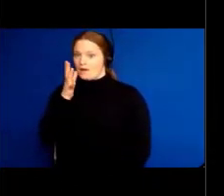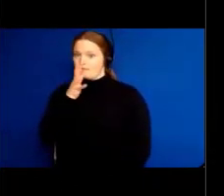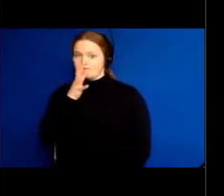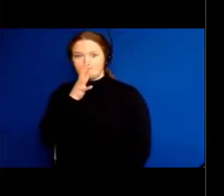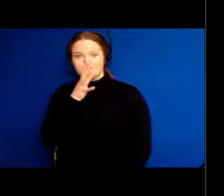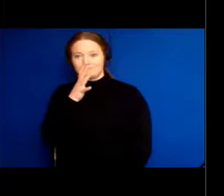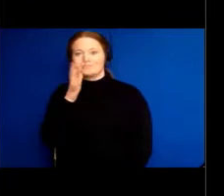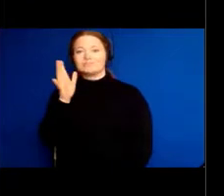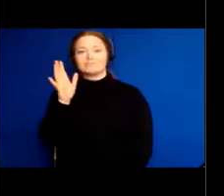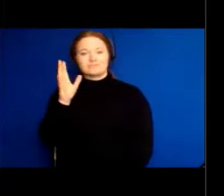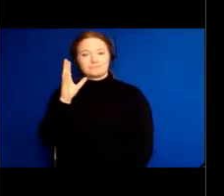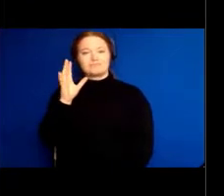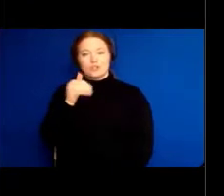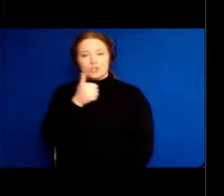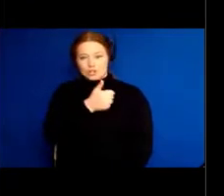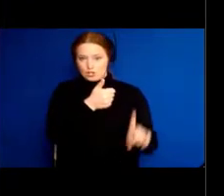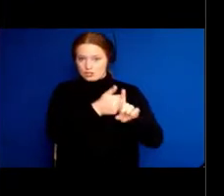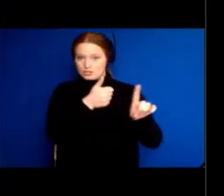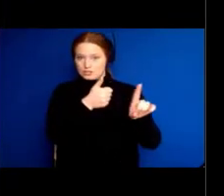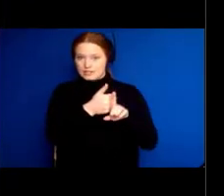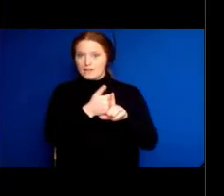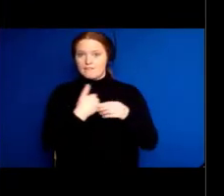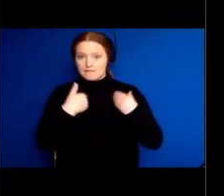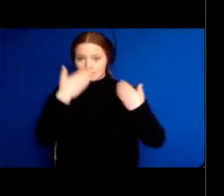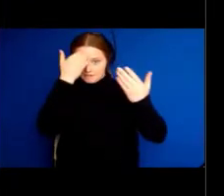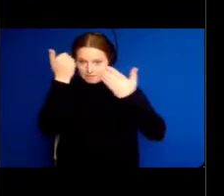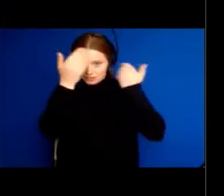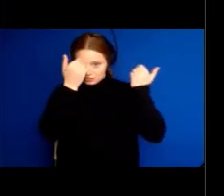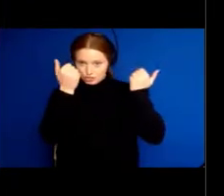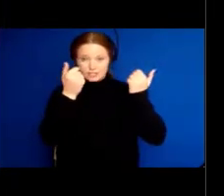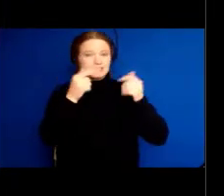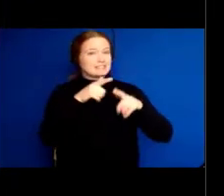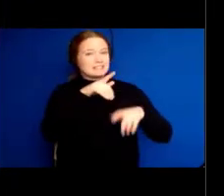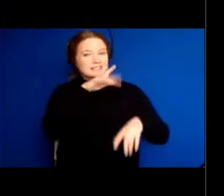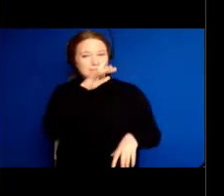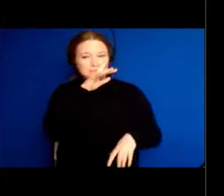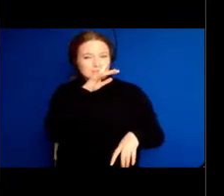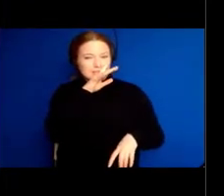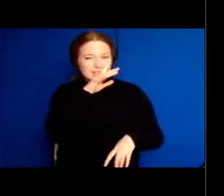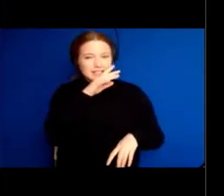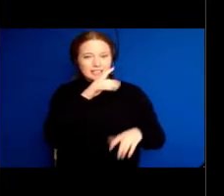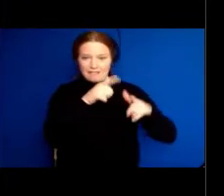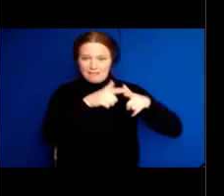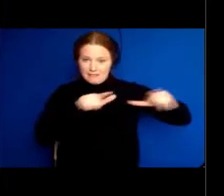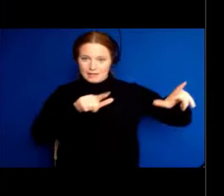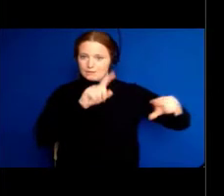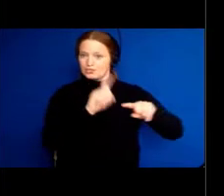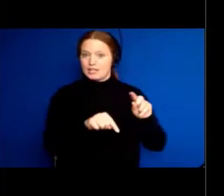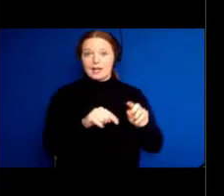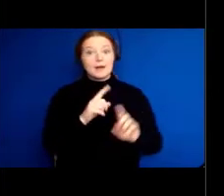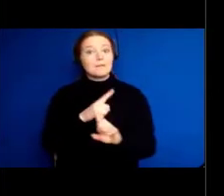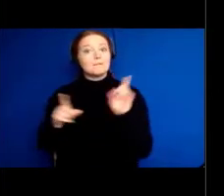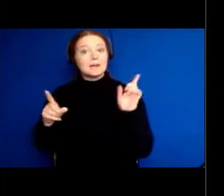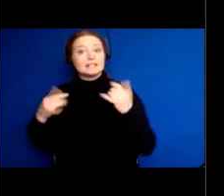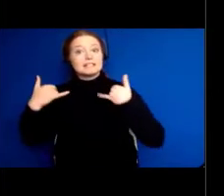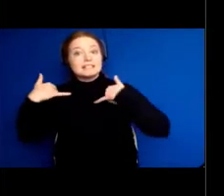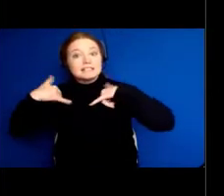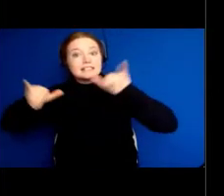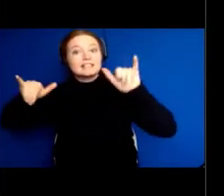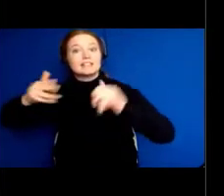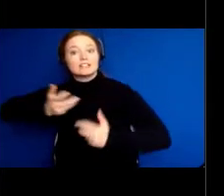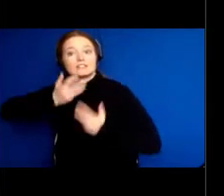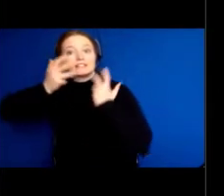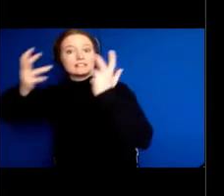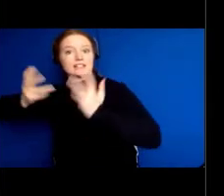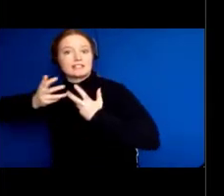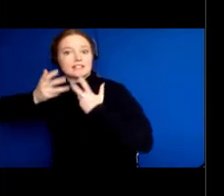every verse of some of the Second World War songs that she had learned when she was a younger person. So it stays a long time in the brain.